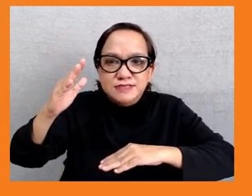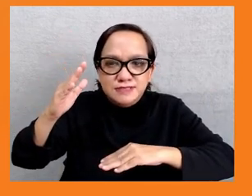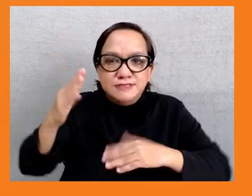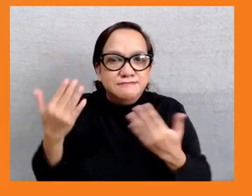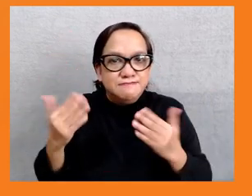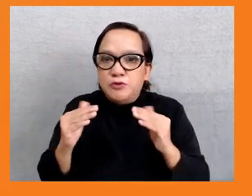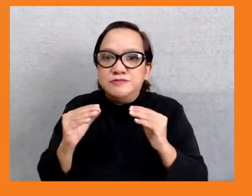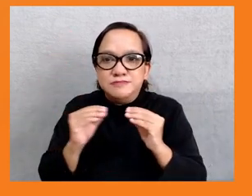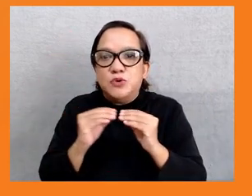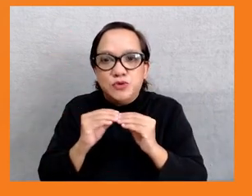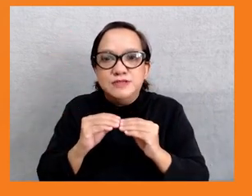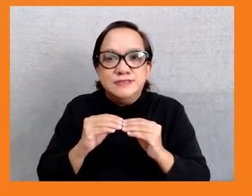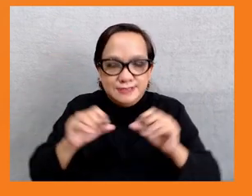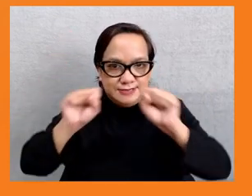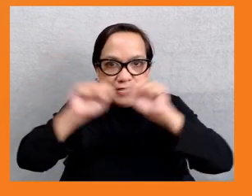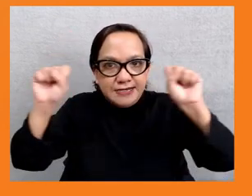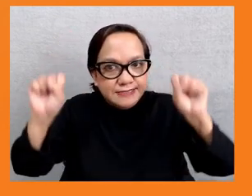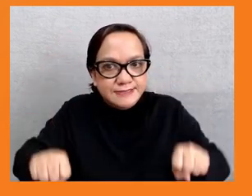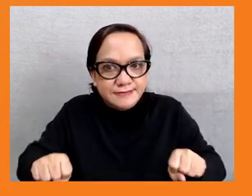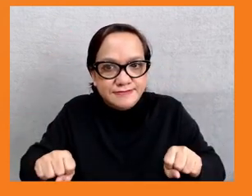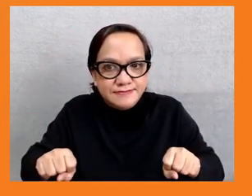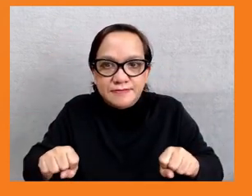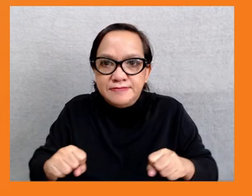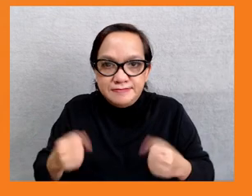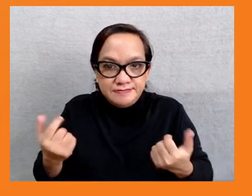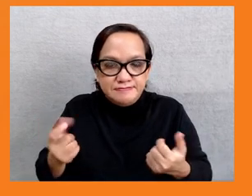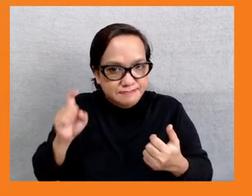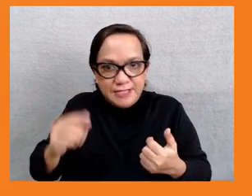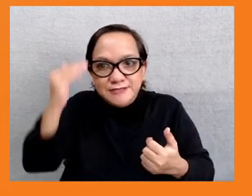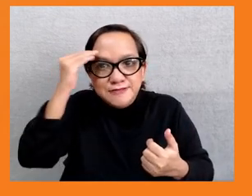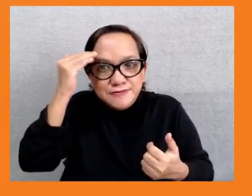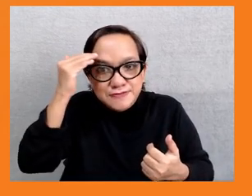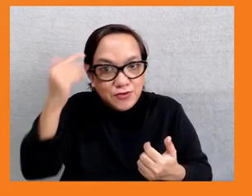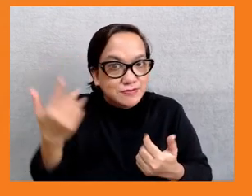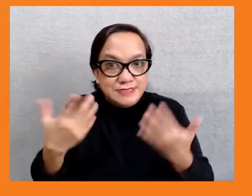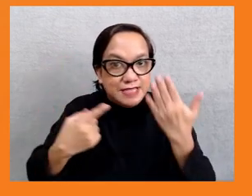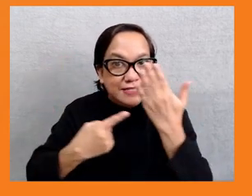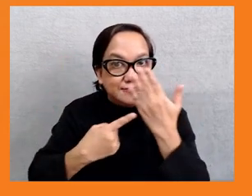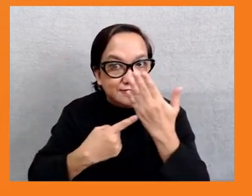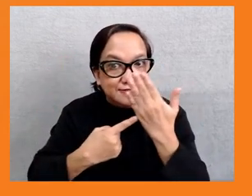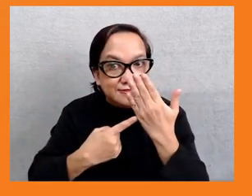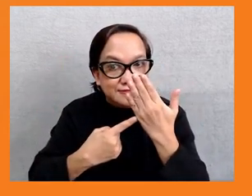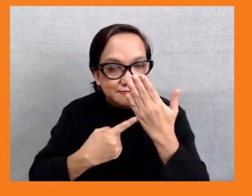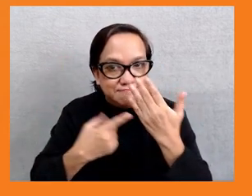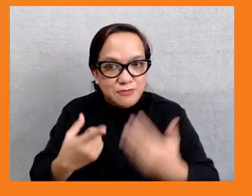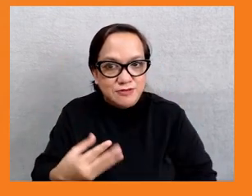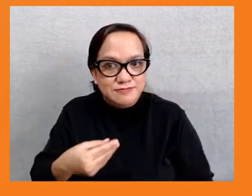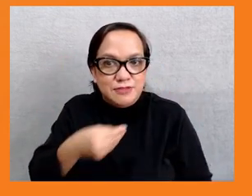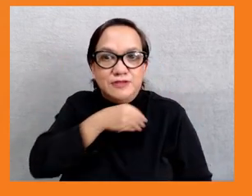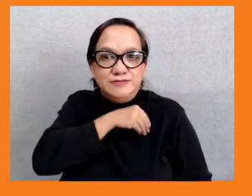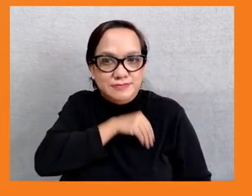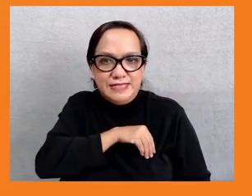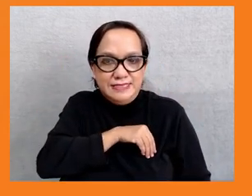information and technologies can have a huge benefit for helping people have a little bit more time to prepare and for governments as well.